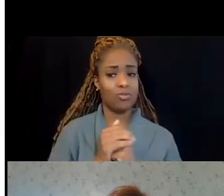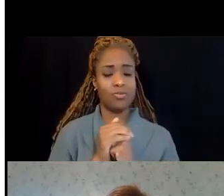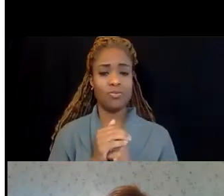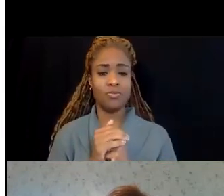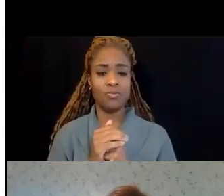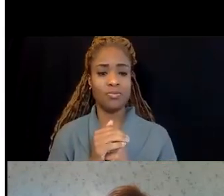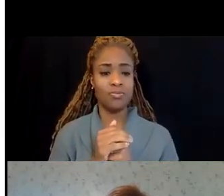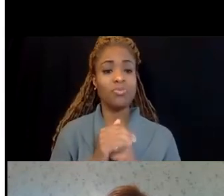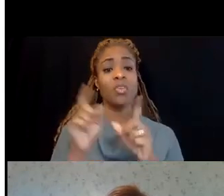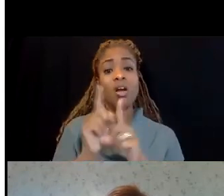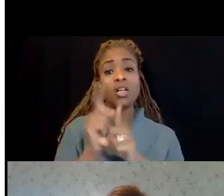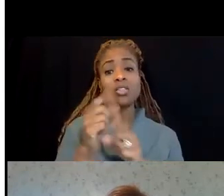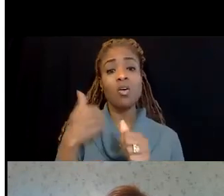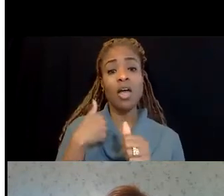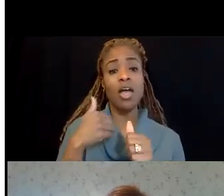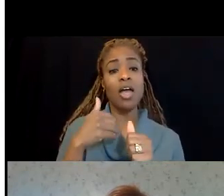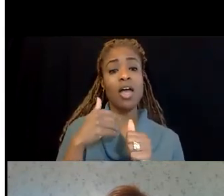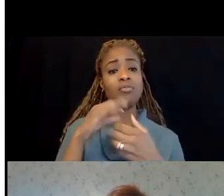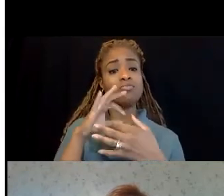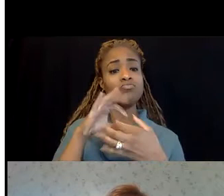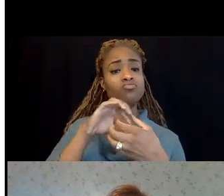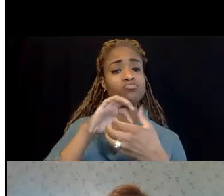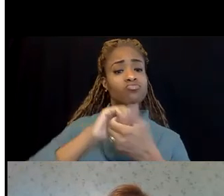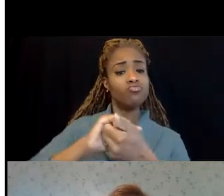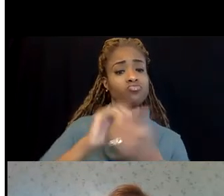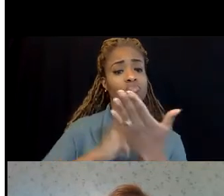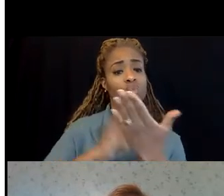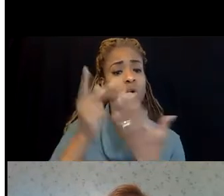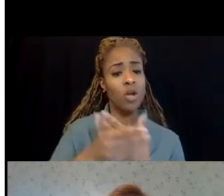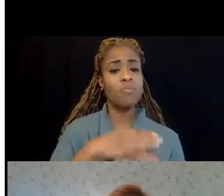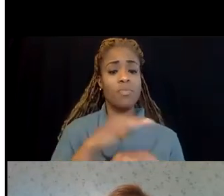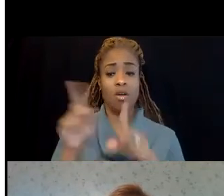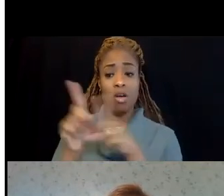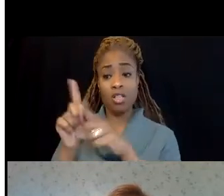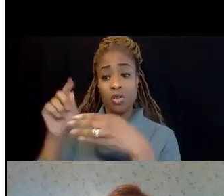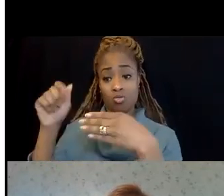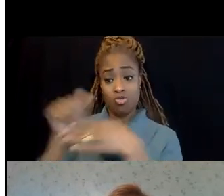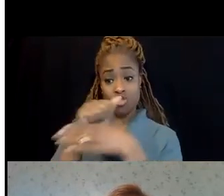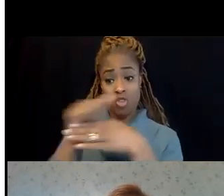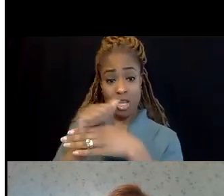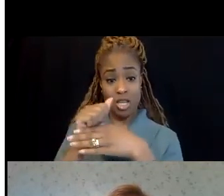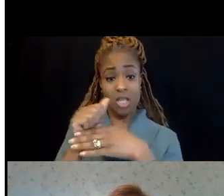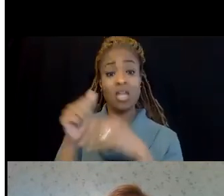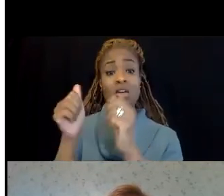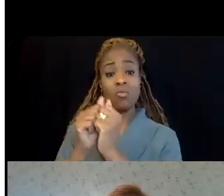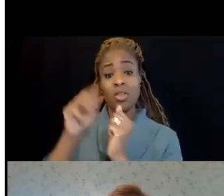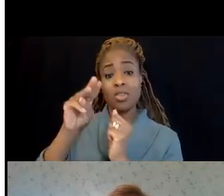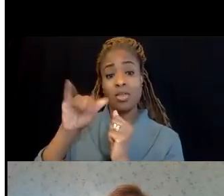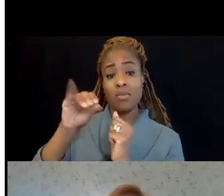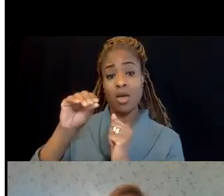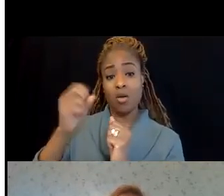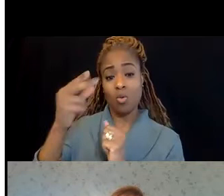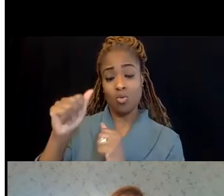Next. They also have cooperative programs, a number of those, and then training biggie with MIOSHA Training Institute.